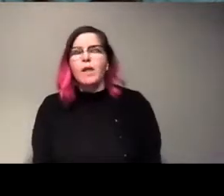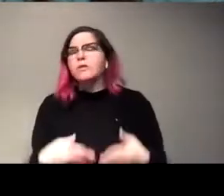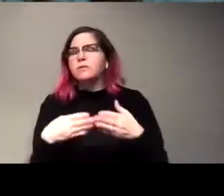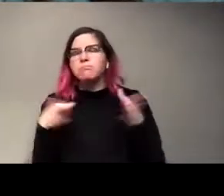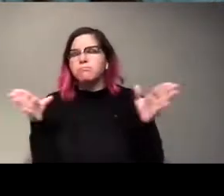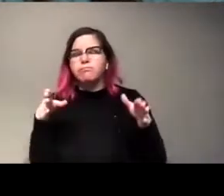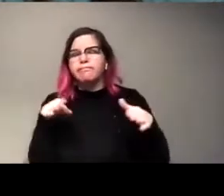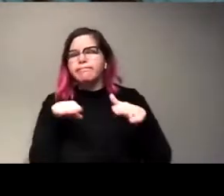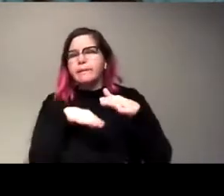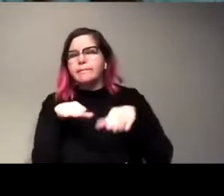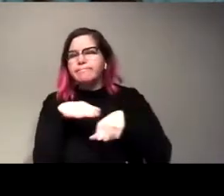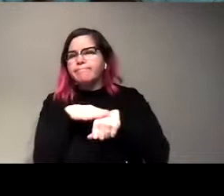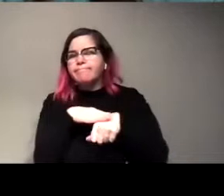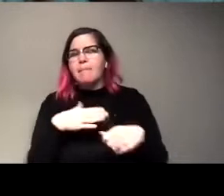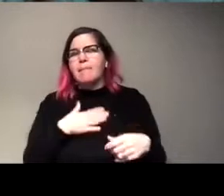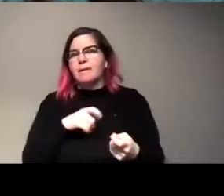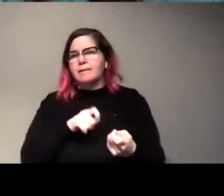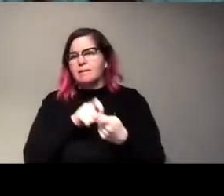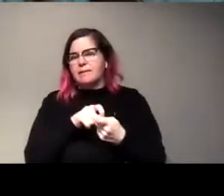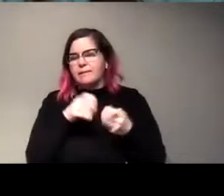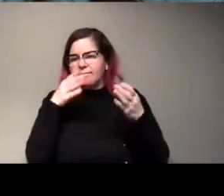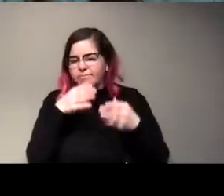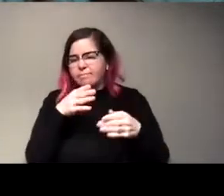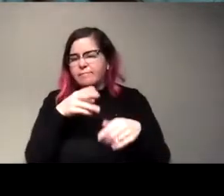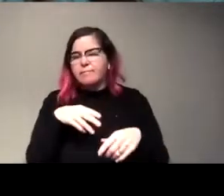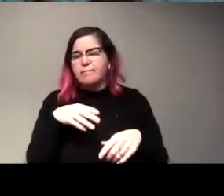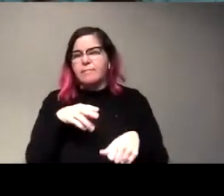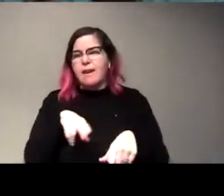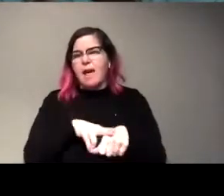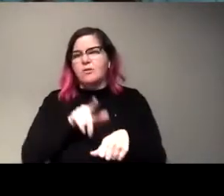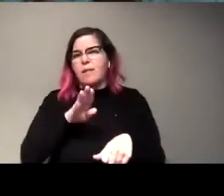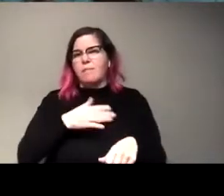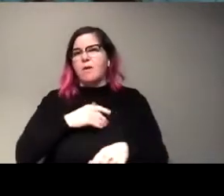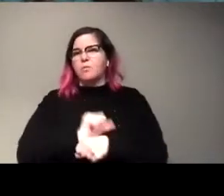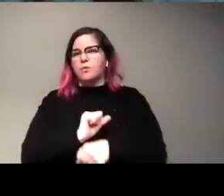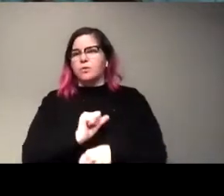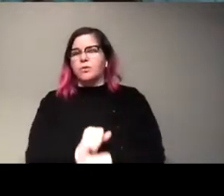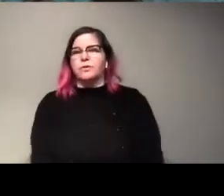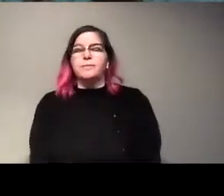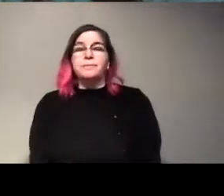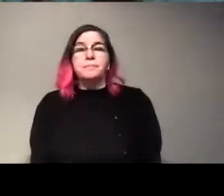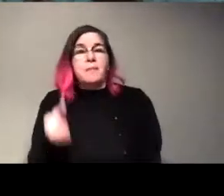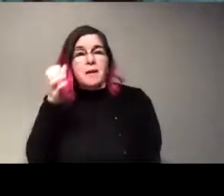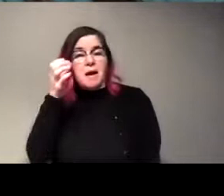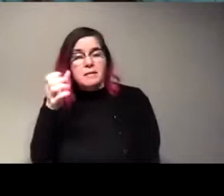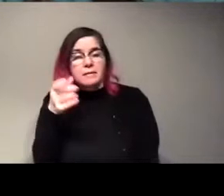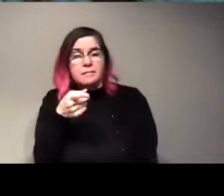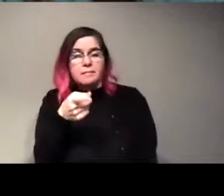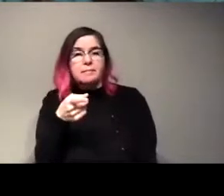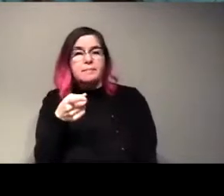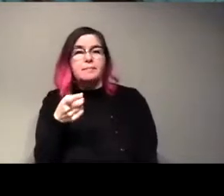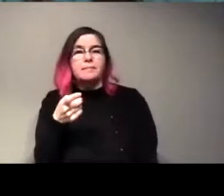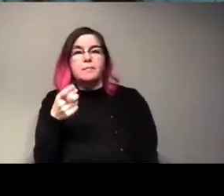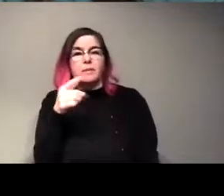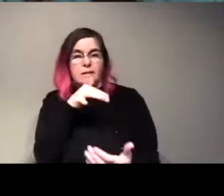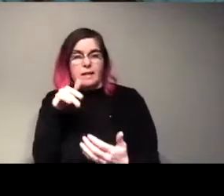what specifically I'm working on at the national lab. Uh, and you know, the idea, you know, these tech, these sort of, uh, things that we're studying,